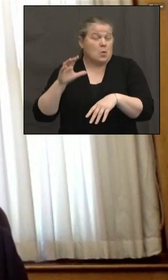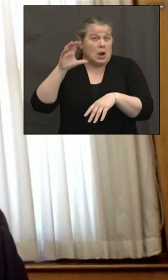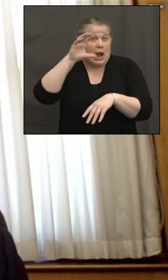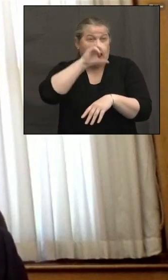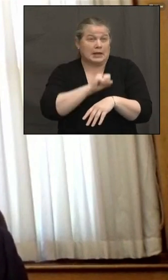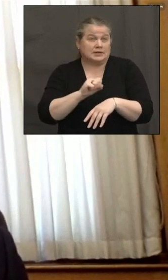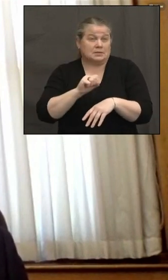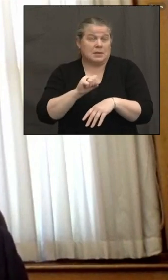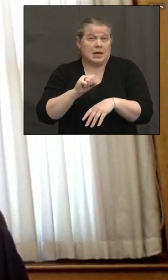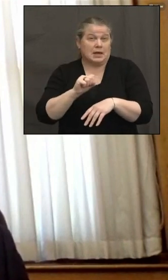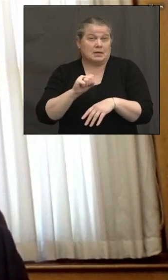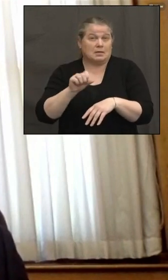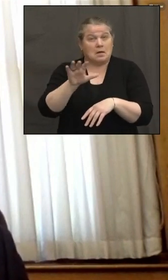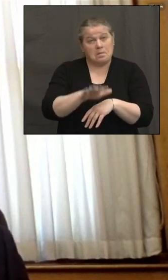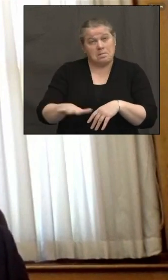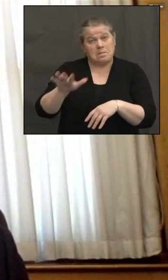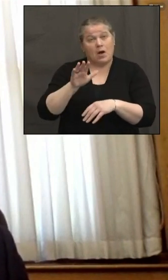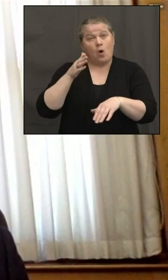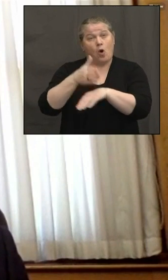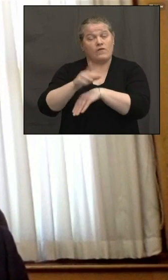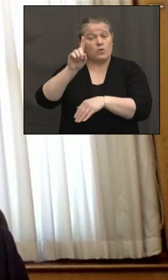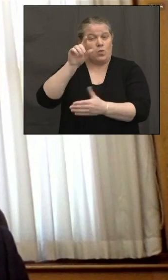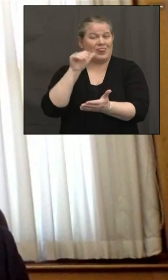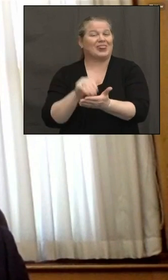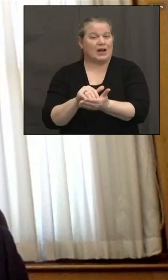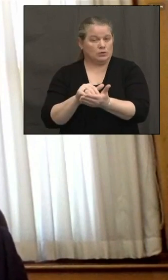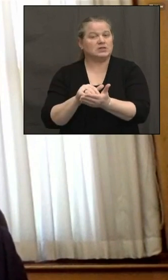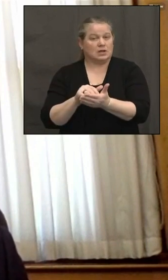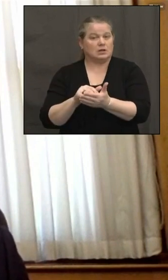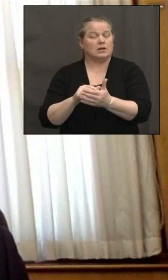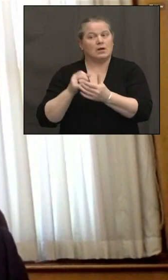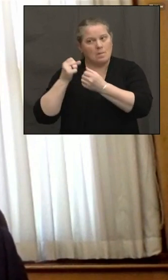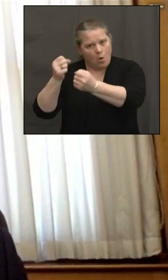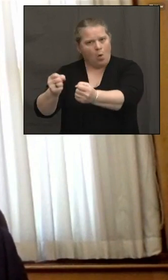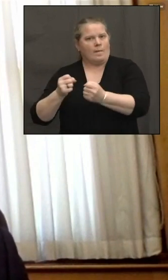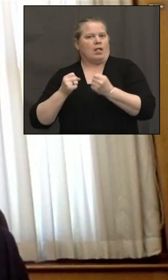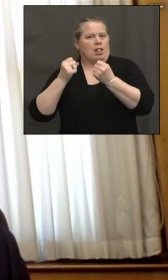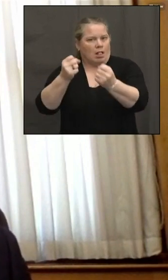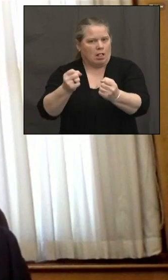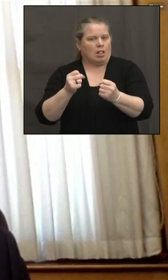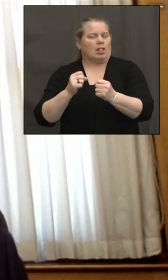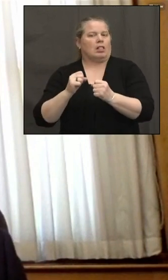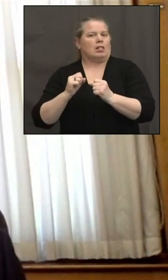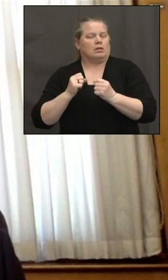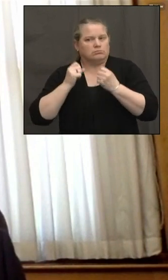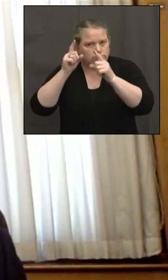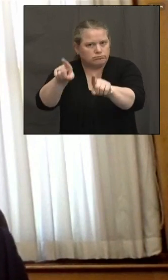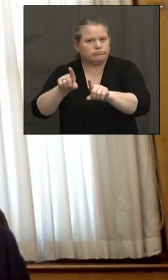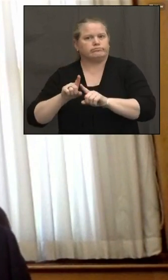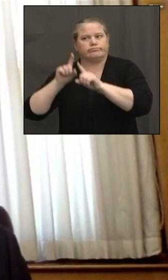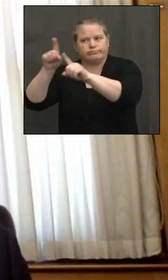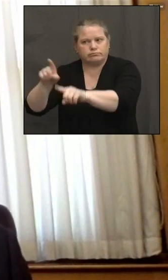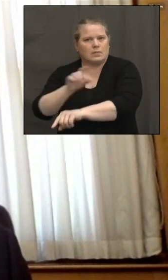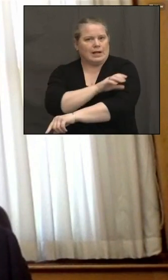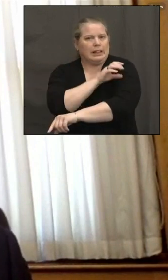clinics around the state already. And that's churches, that's senior housing complexes. So this is going to be another